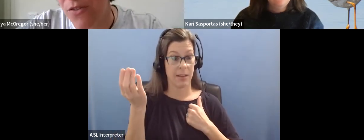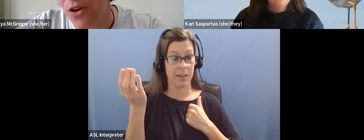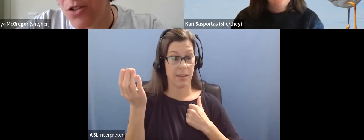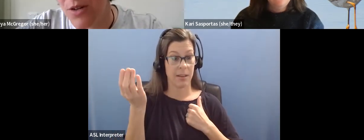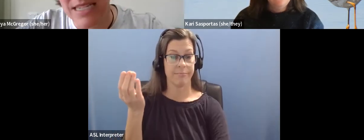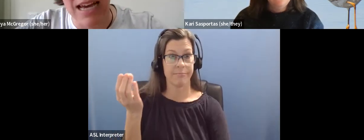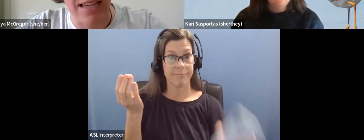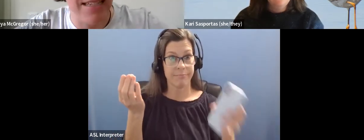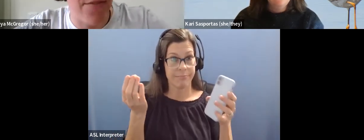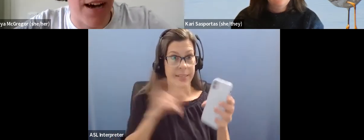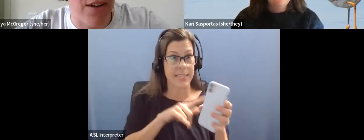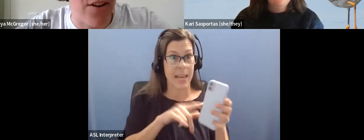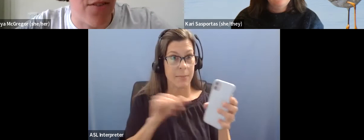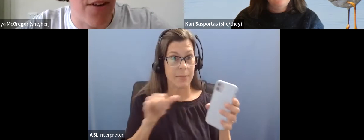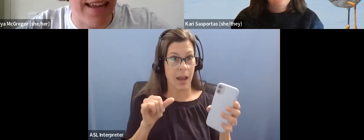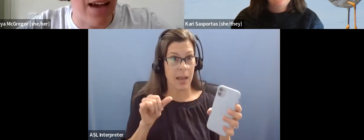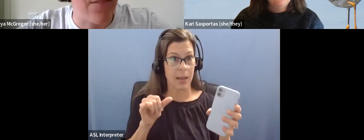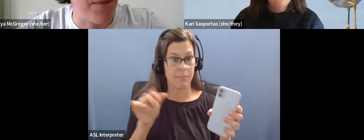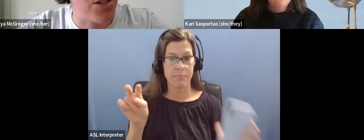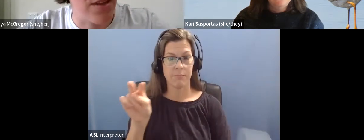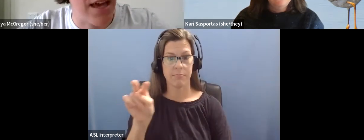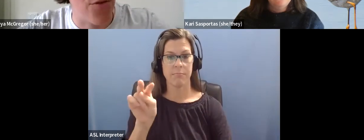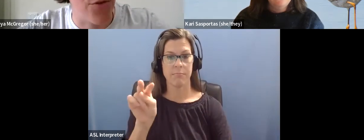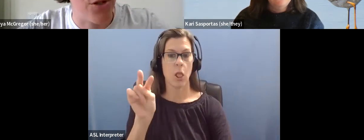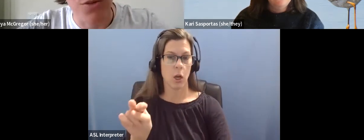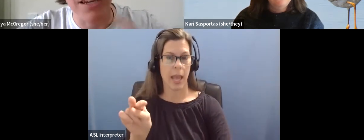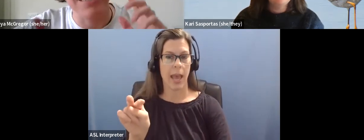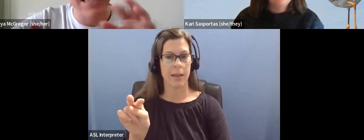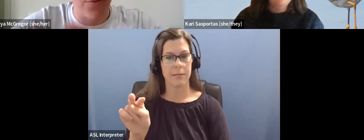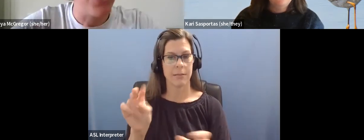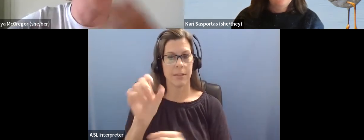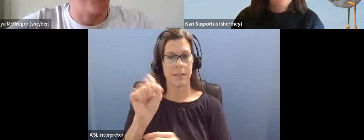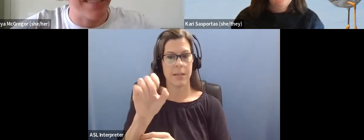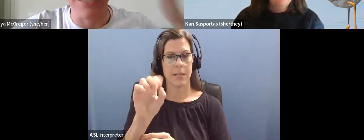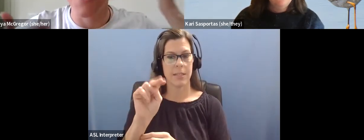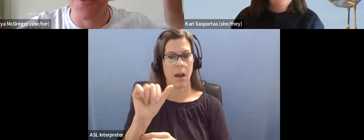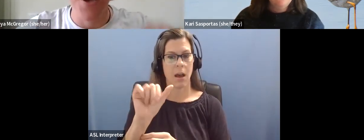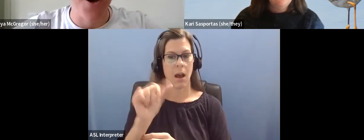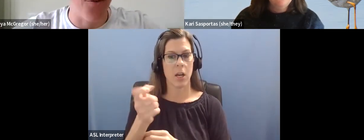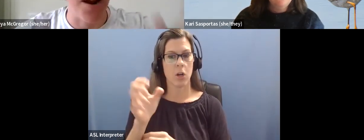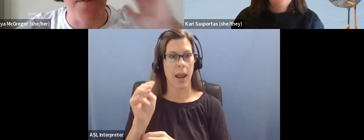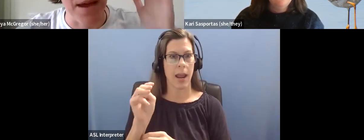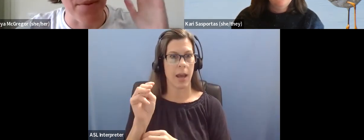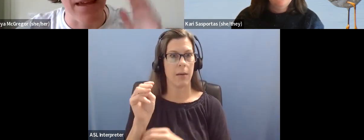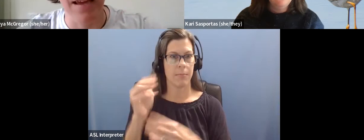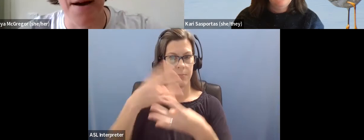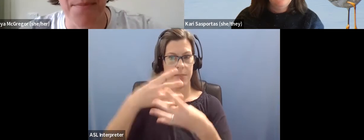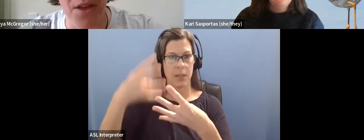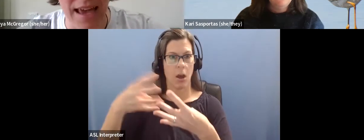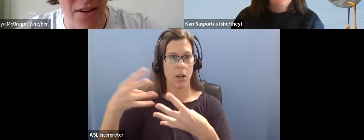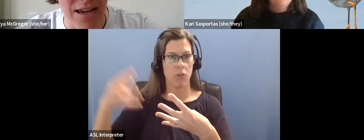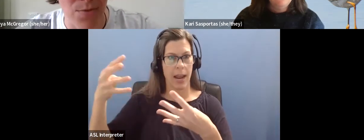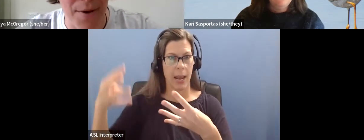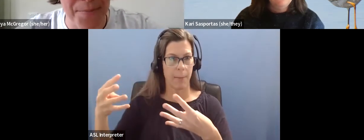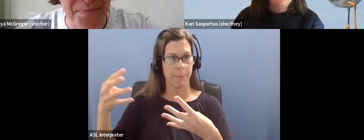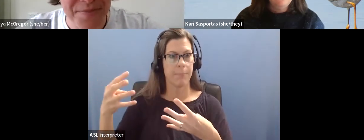I know a lot of folks who are deaf or hard of hearing find that information really helpful too, because it's a visual representation of, of what other people are, um,